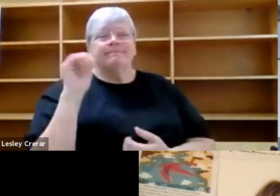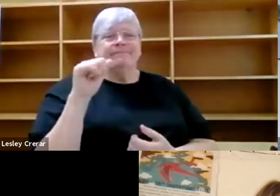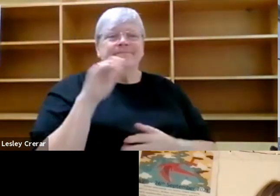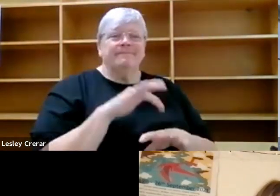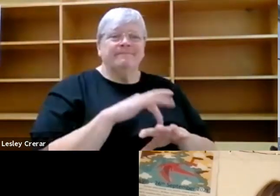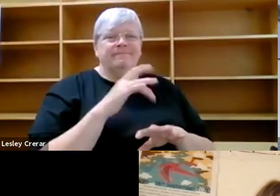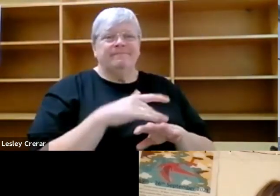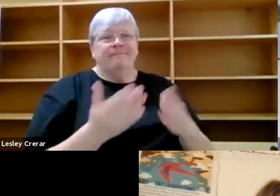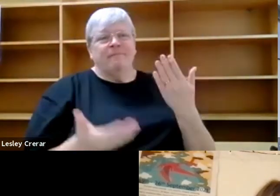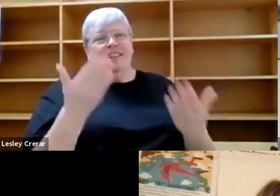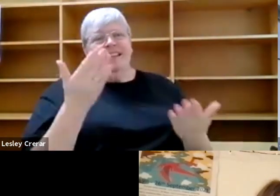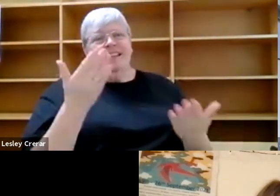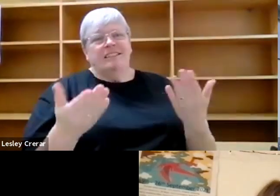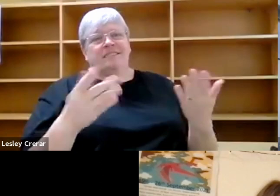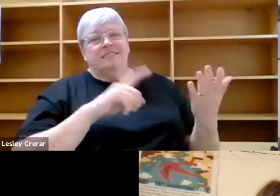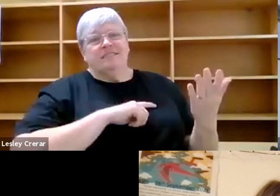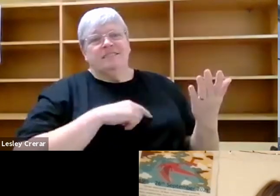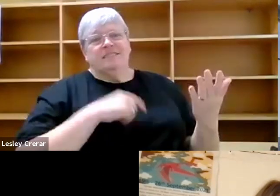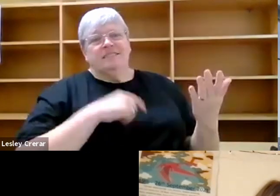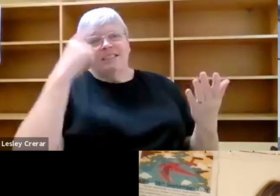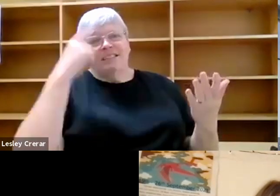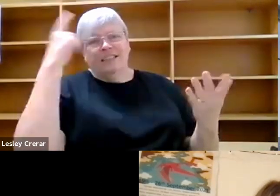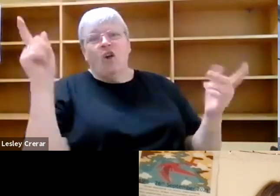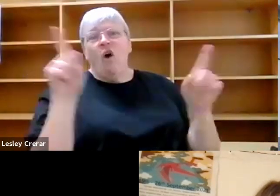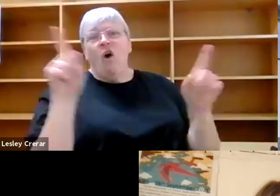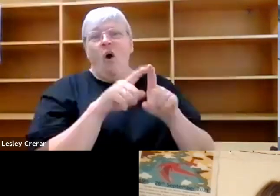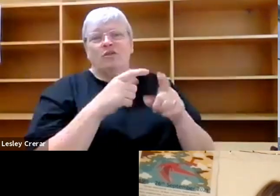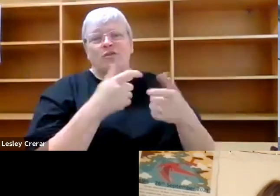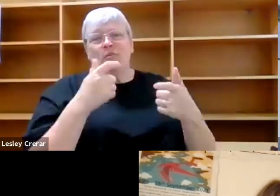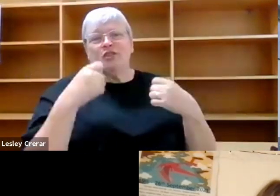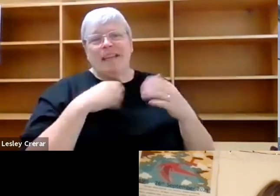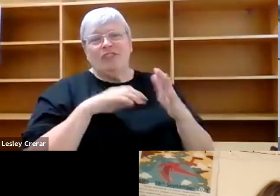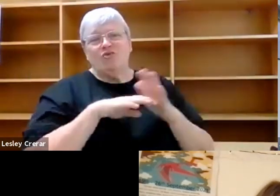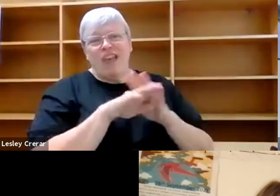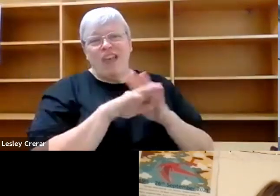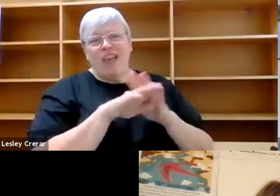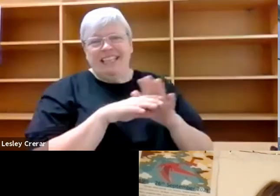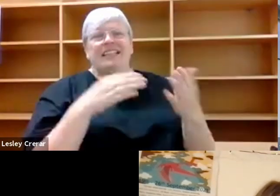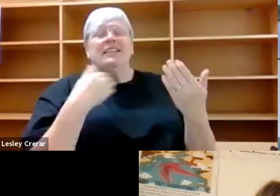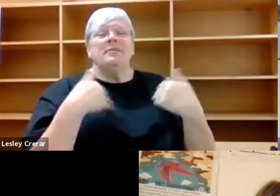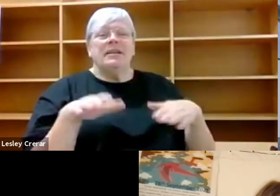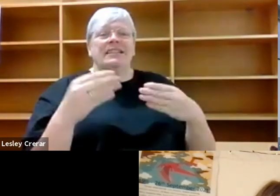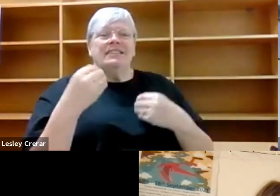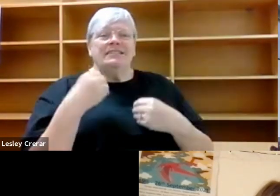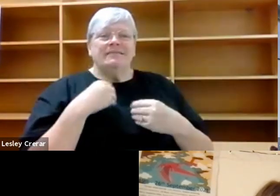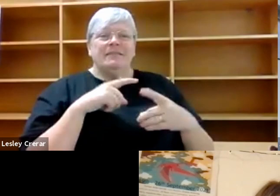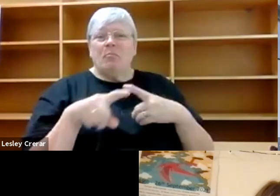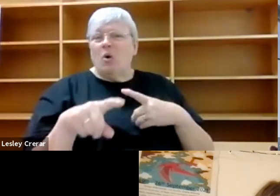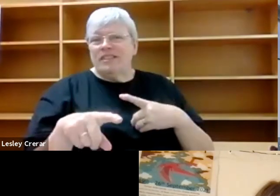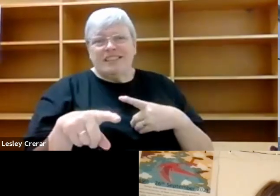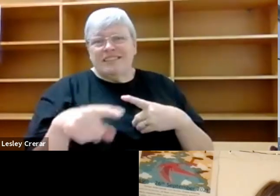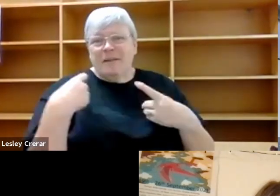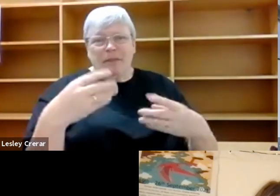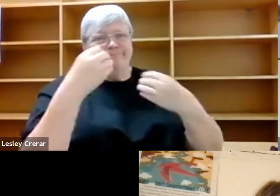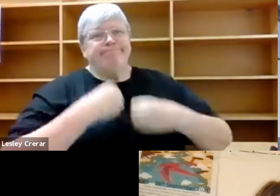balance because I, I think also so much of my own training, you know, as, probably most, most scholars who are trained